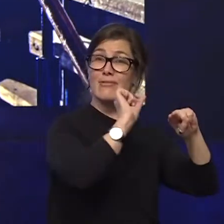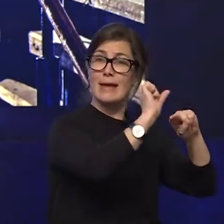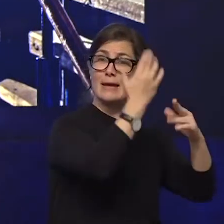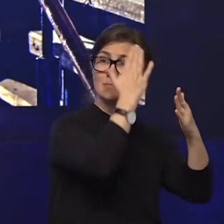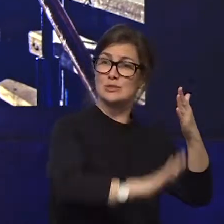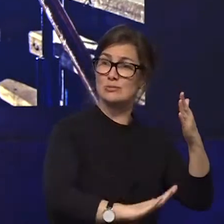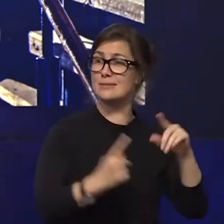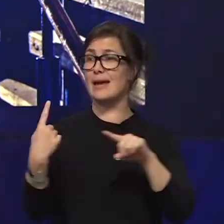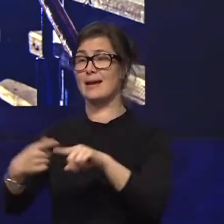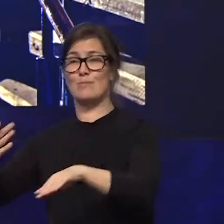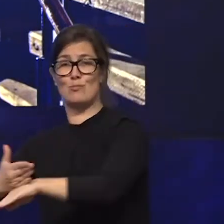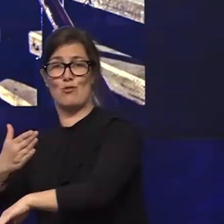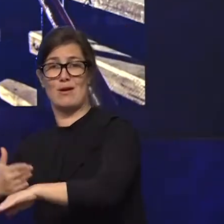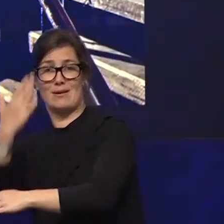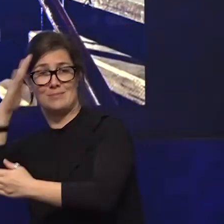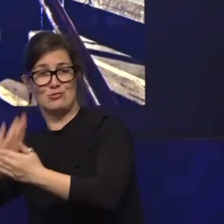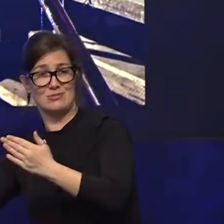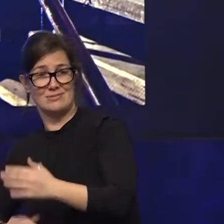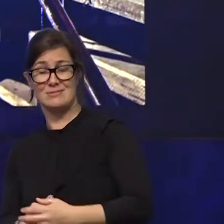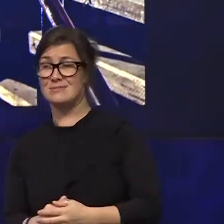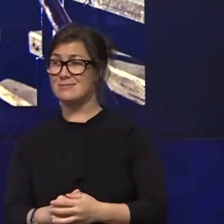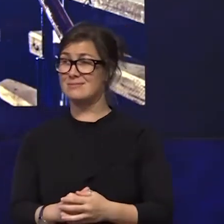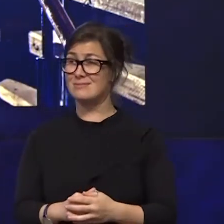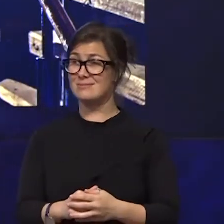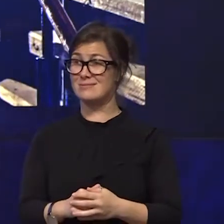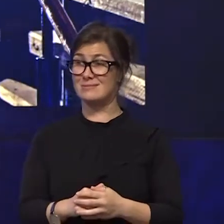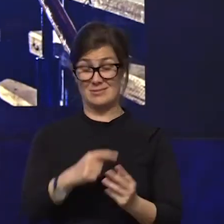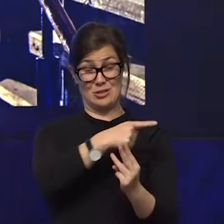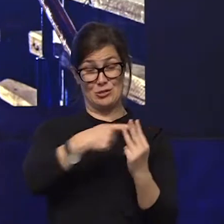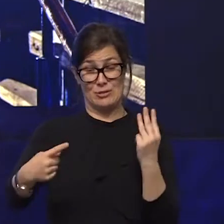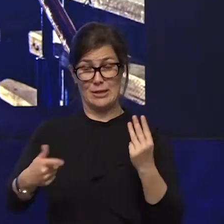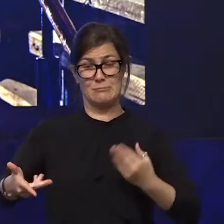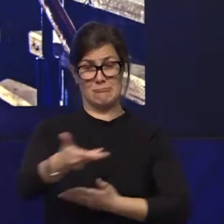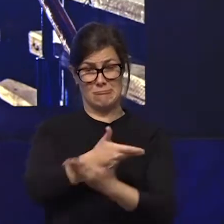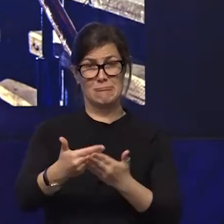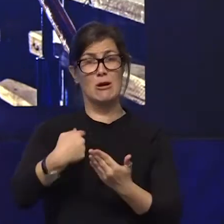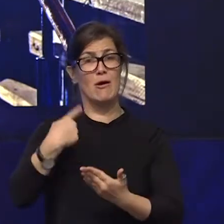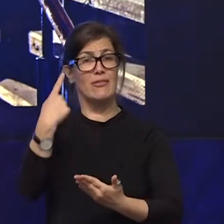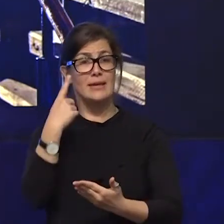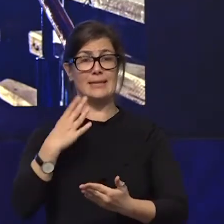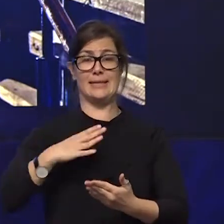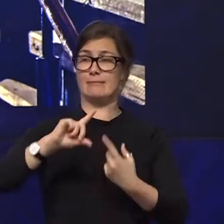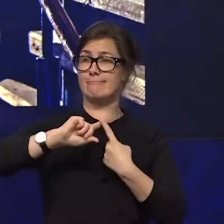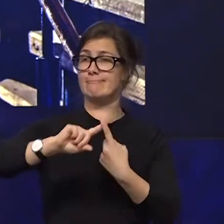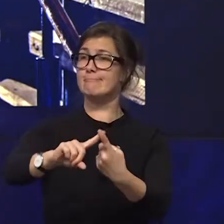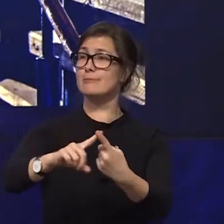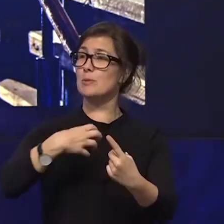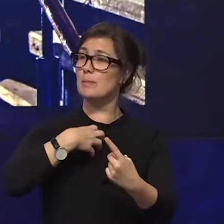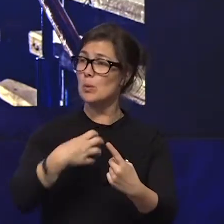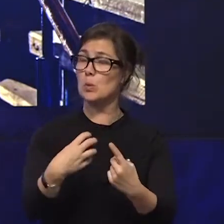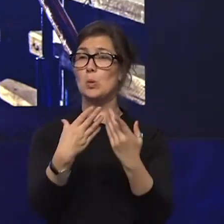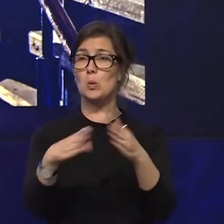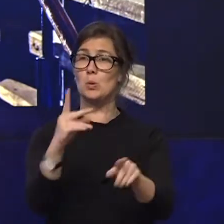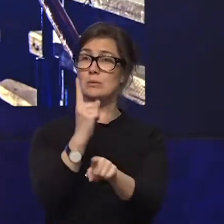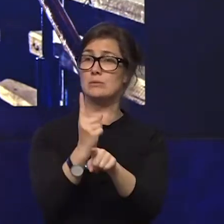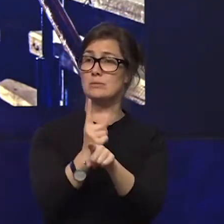employer experience these are conversations that i think we need to continue to have and they are reminders of the reasons why we